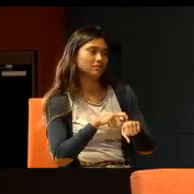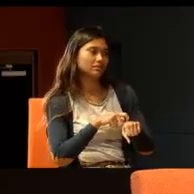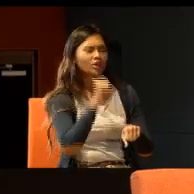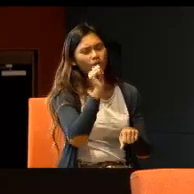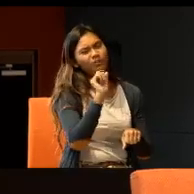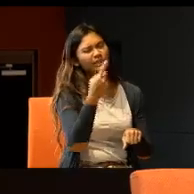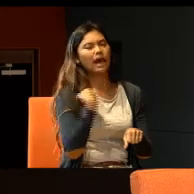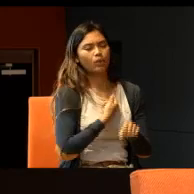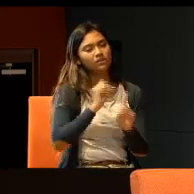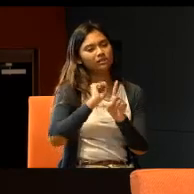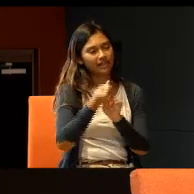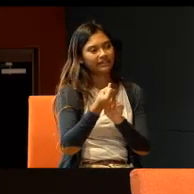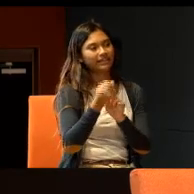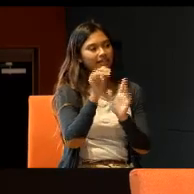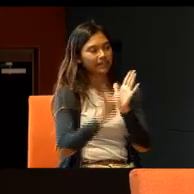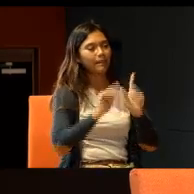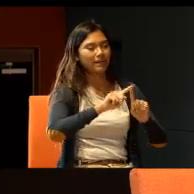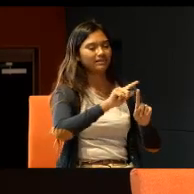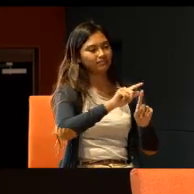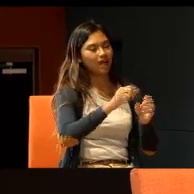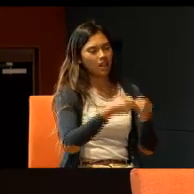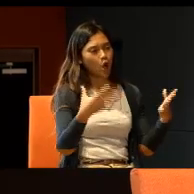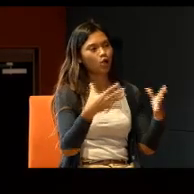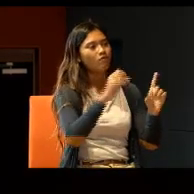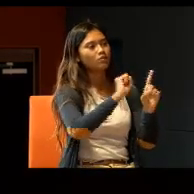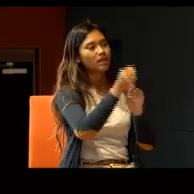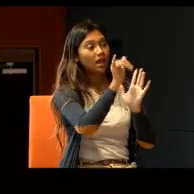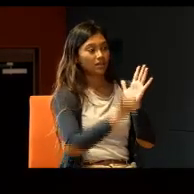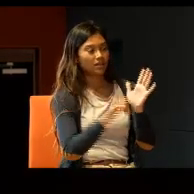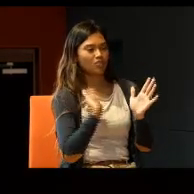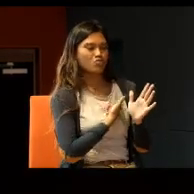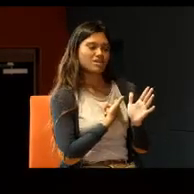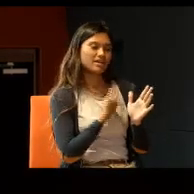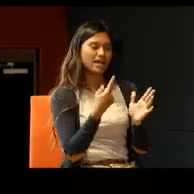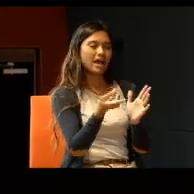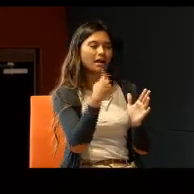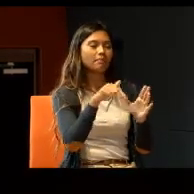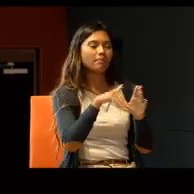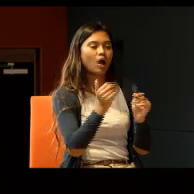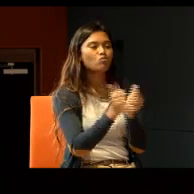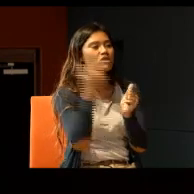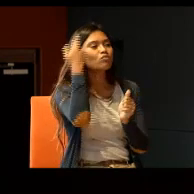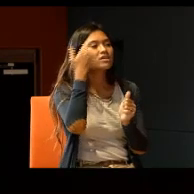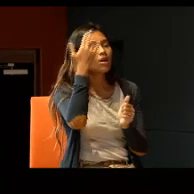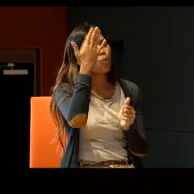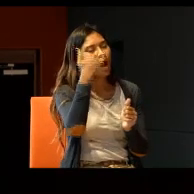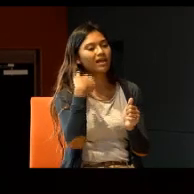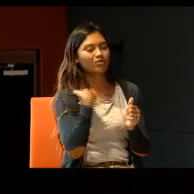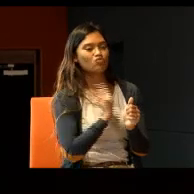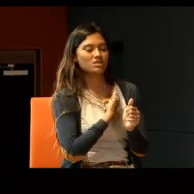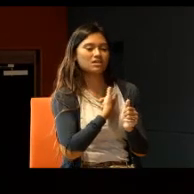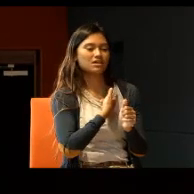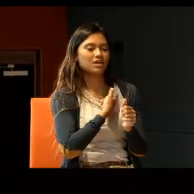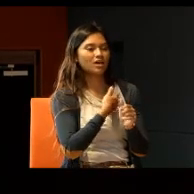our society, but in a lot of societies, we come up with reasons why we shouldn't do it, as opposed to